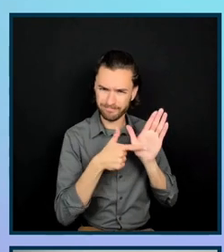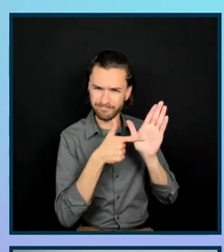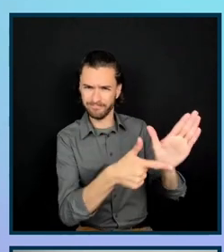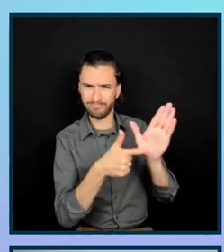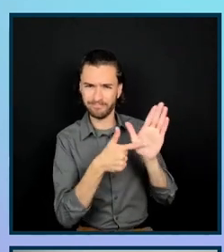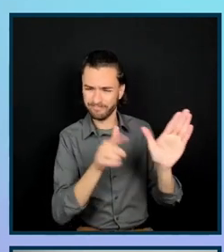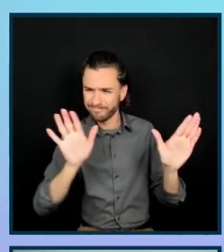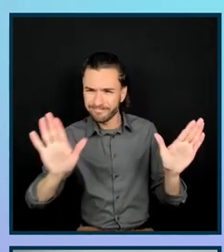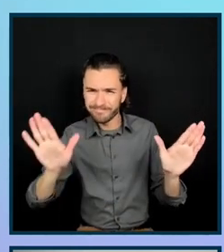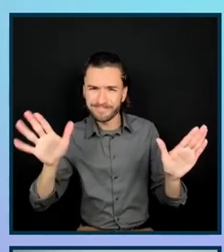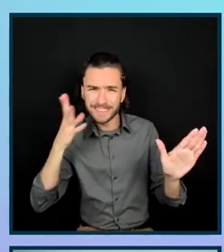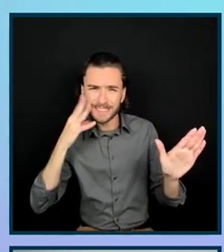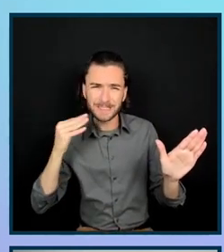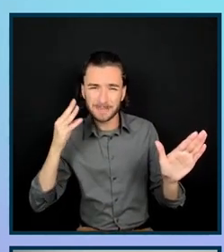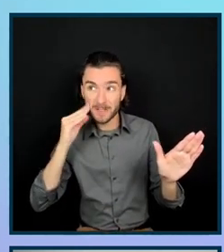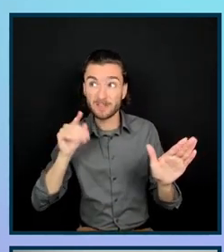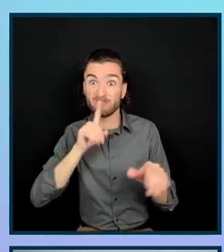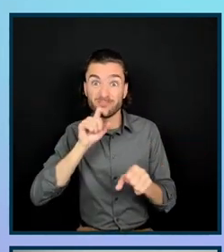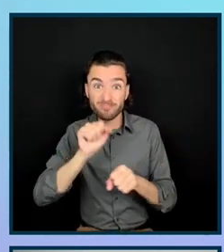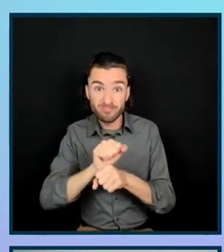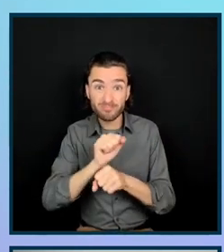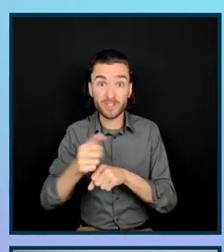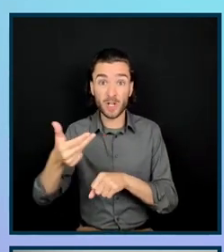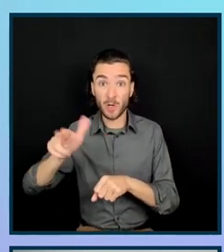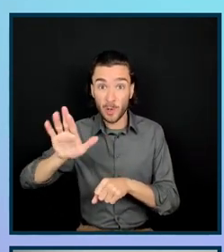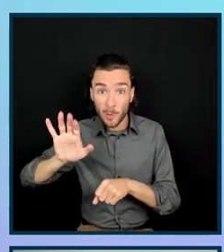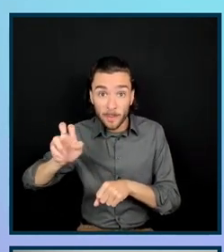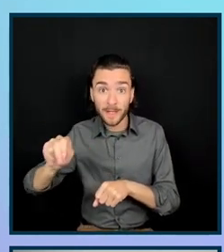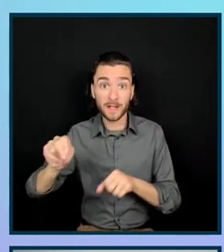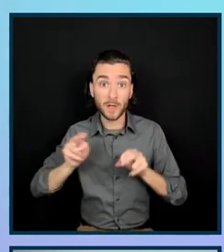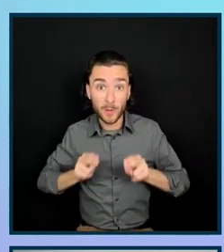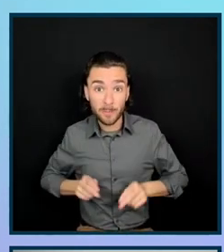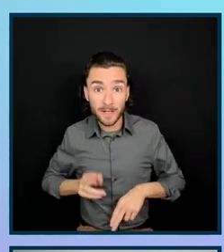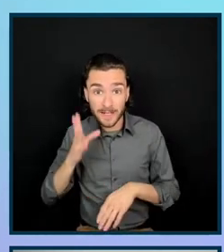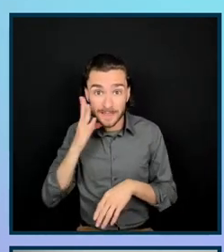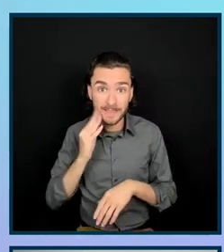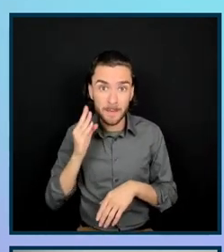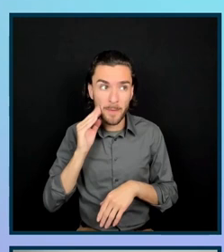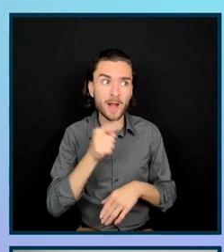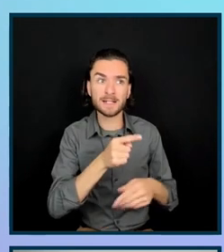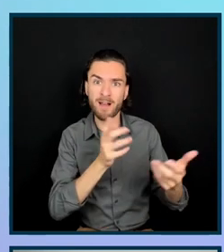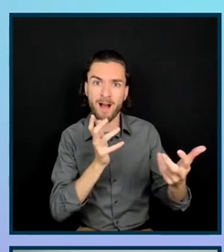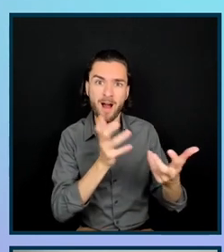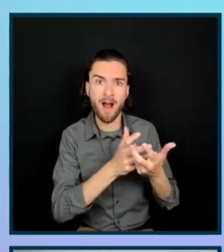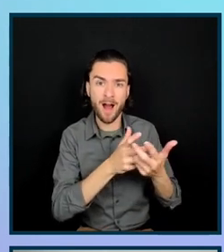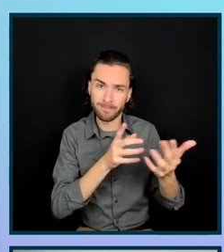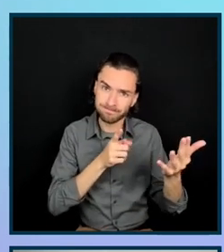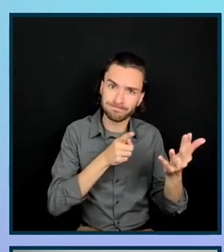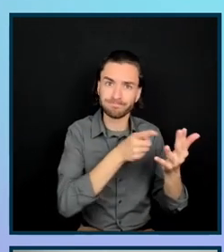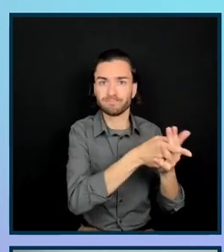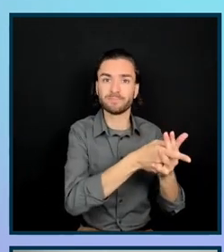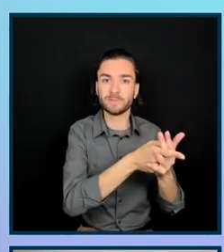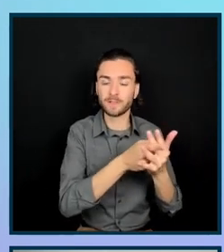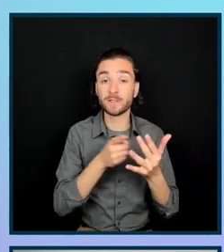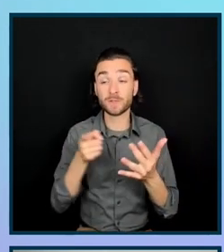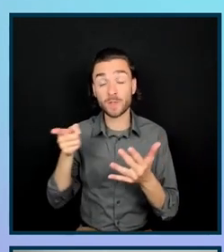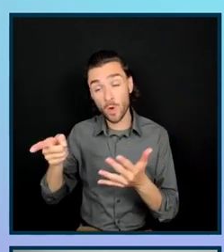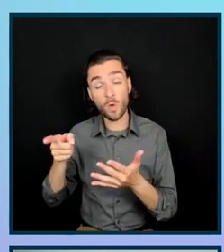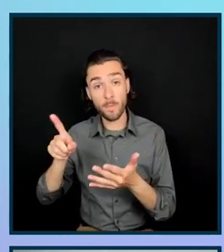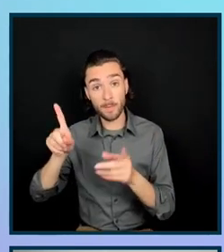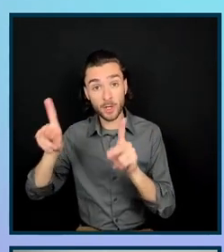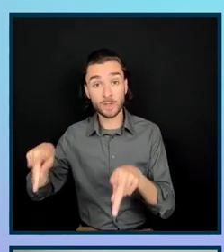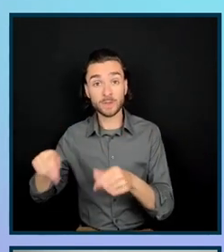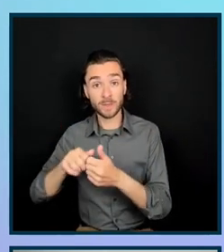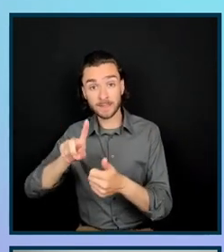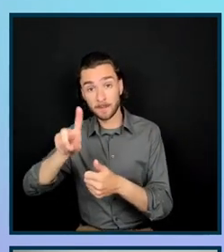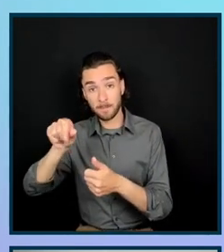information stick. So we do our best to add perspectives from people with disabilities to help make things less abstract for clients